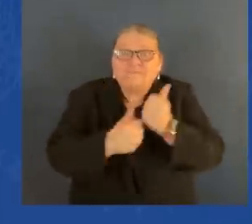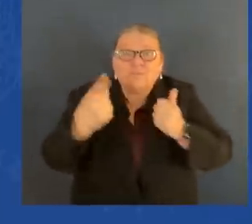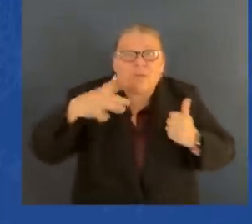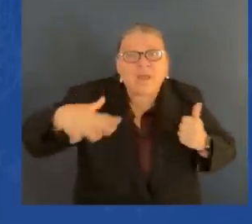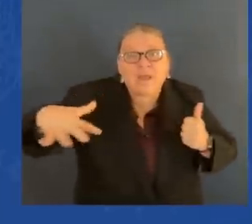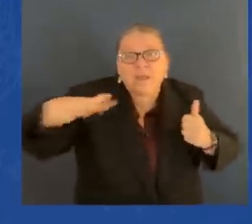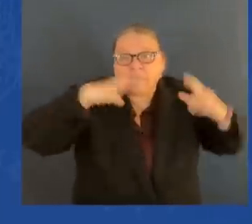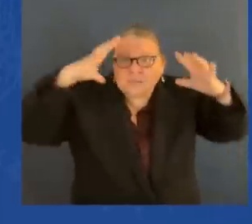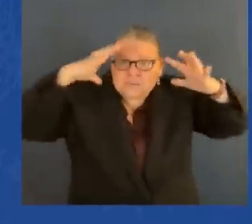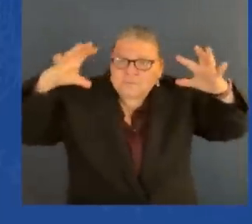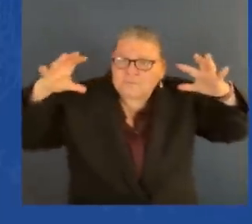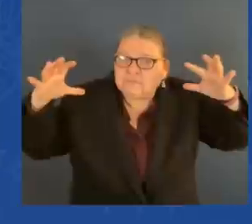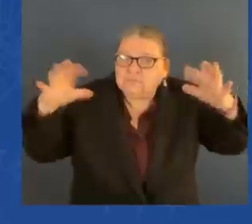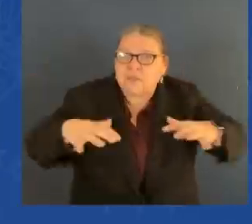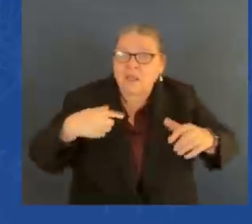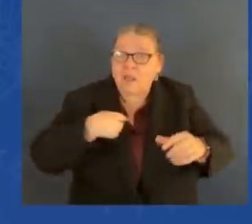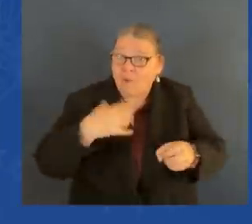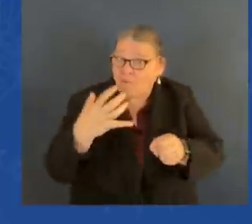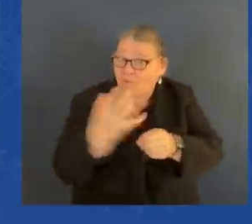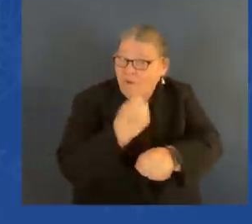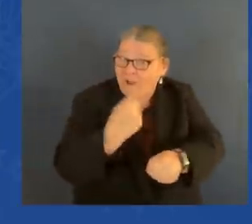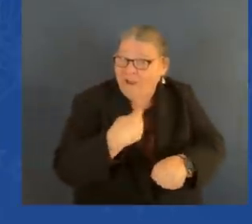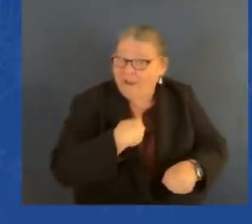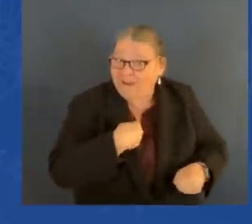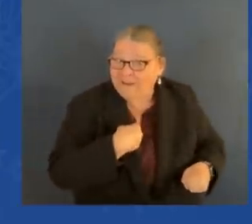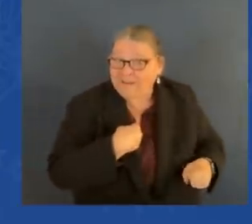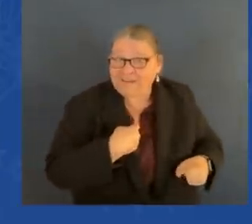3,100 votes. But here's the point.